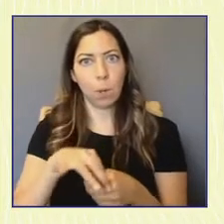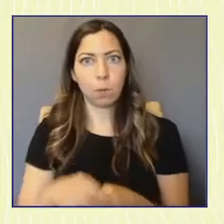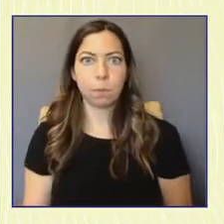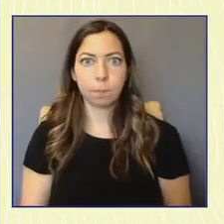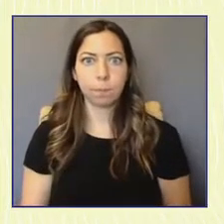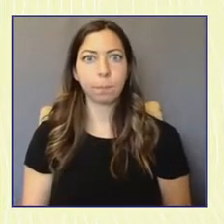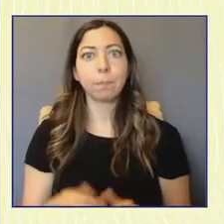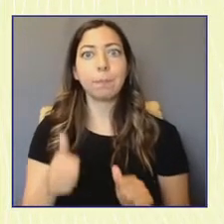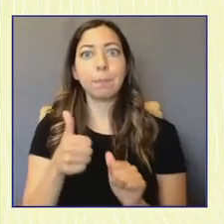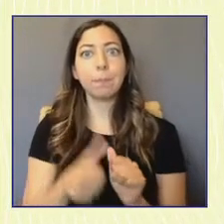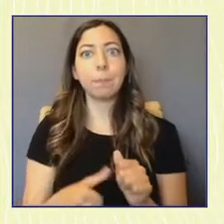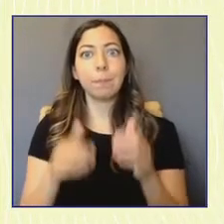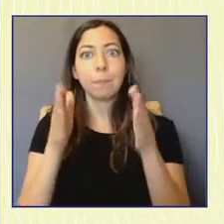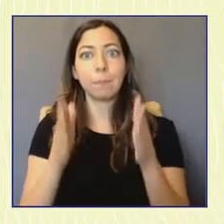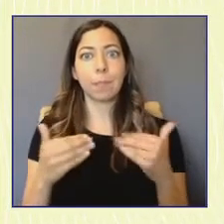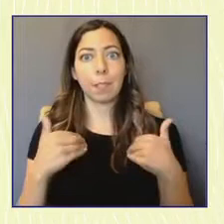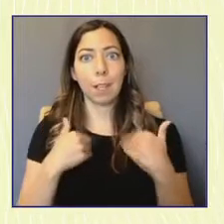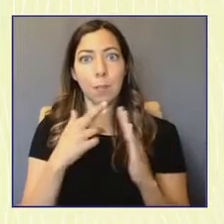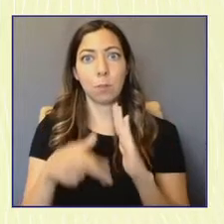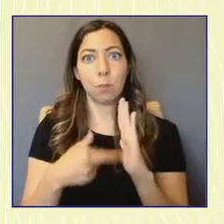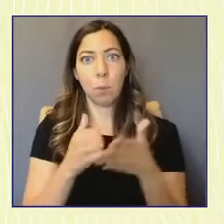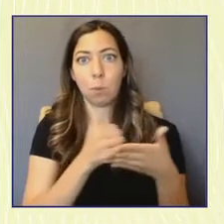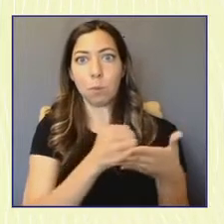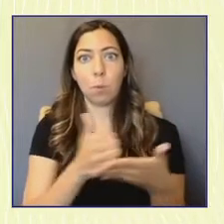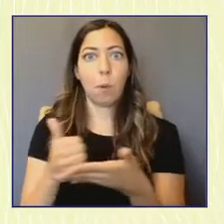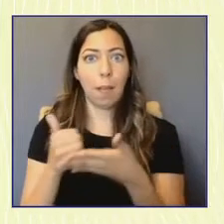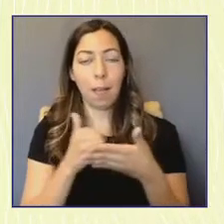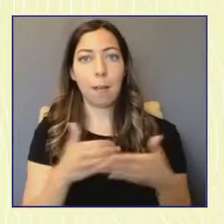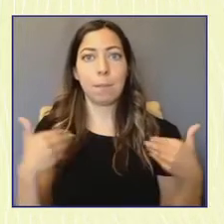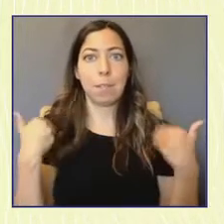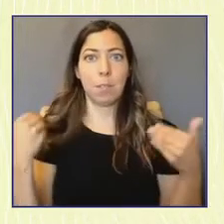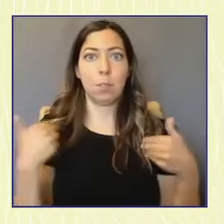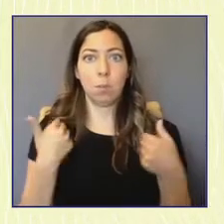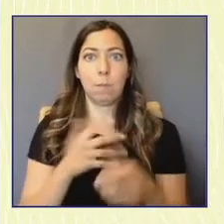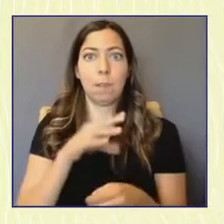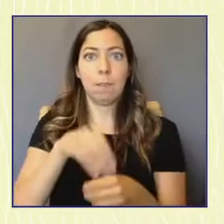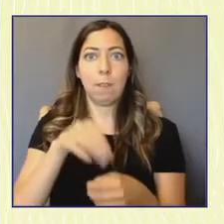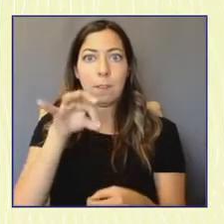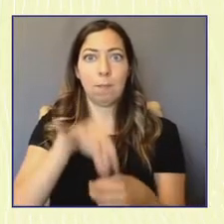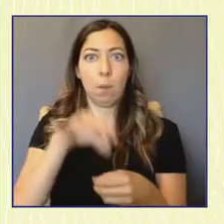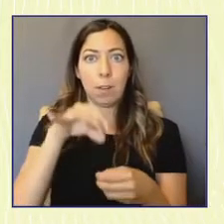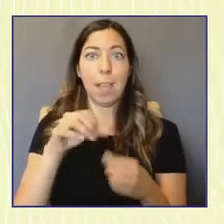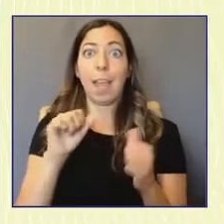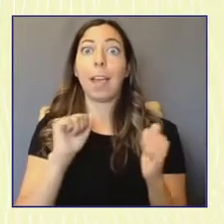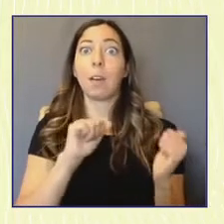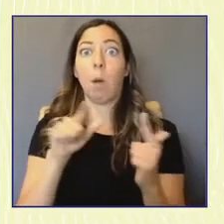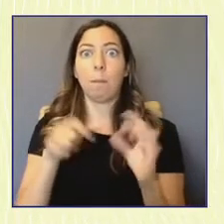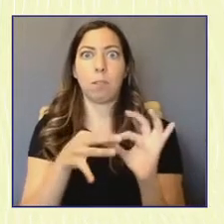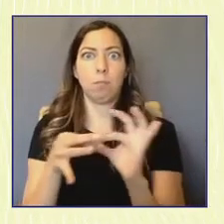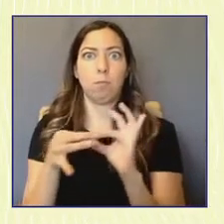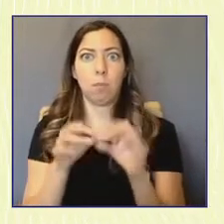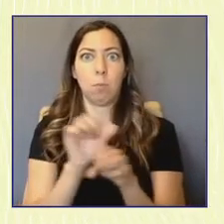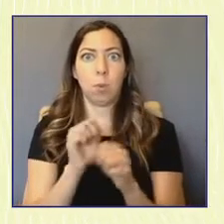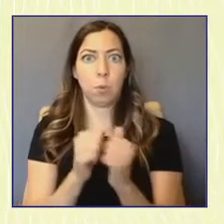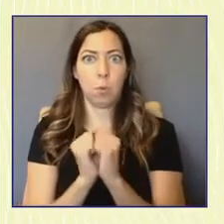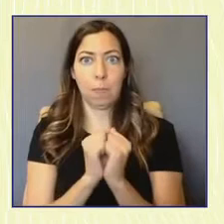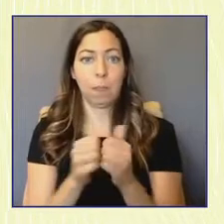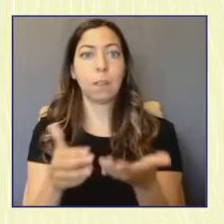of us here has a role to play in this garden, but growth will only happen when all of us work together. Next slide.